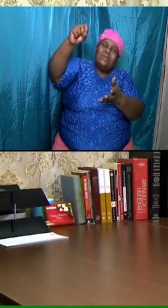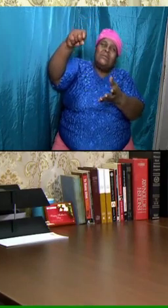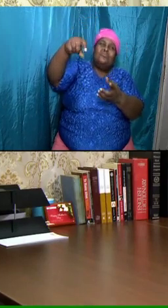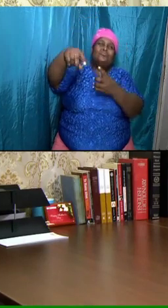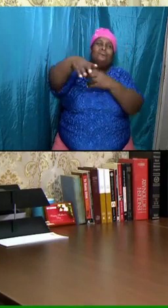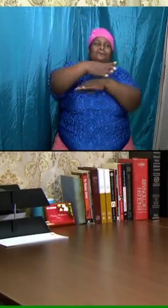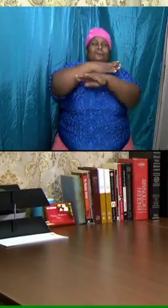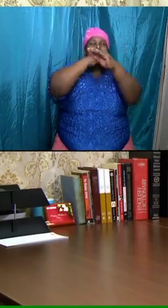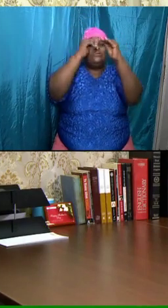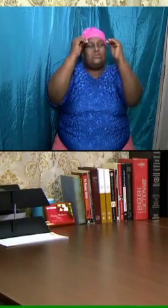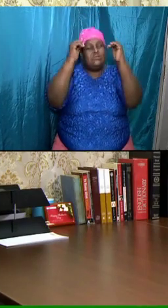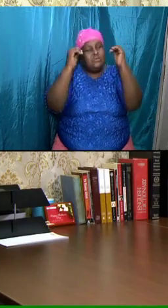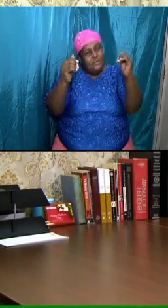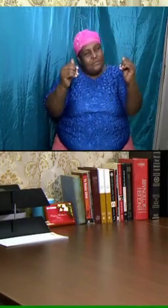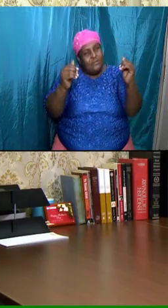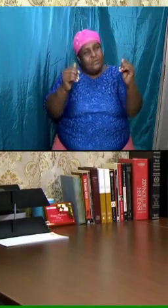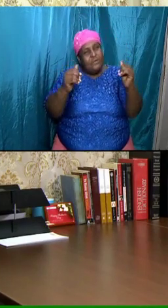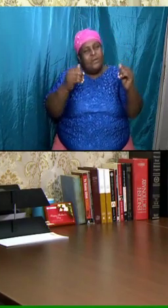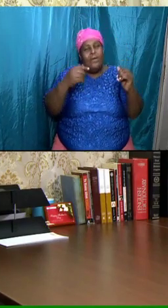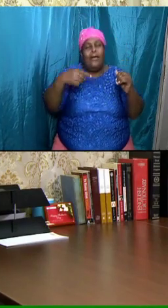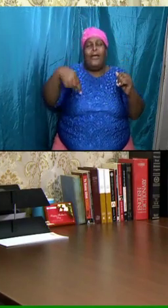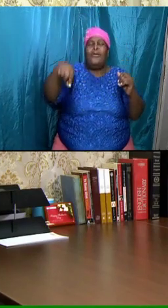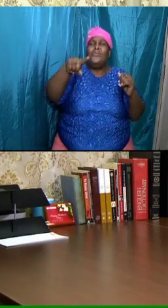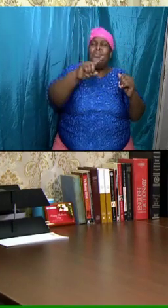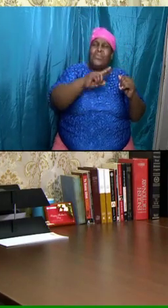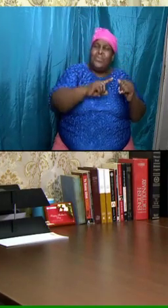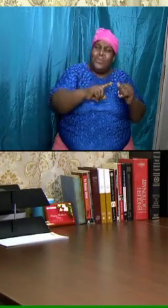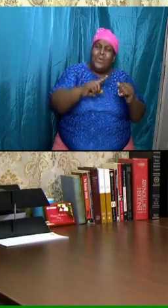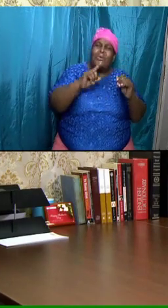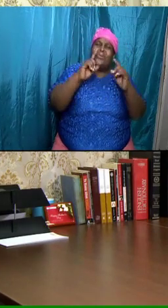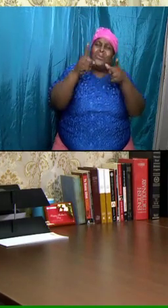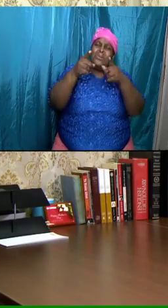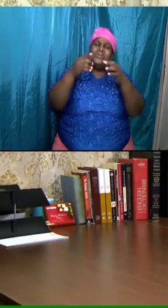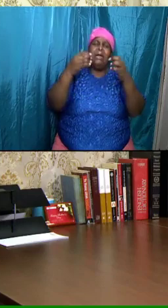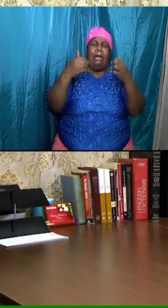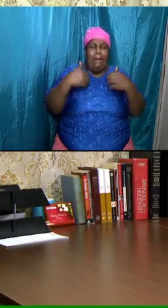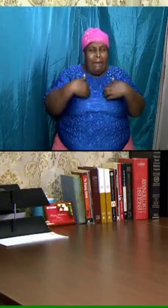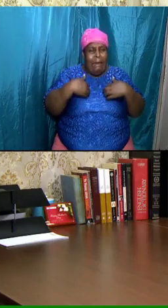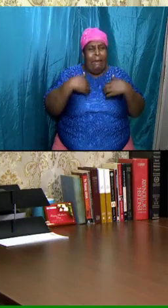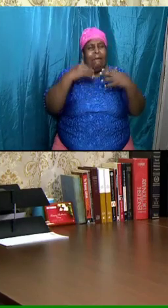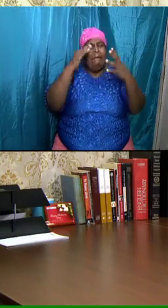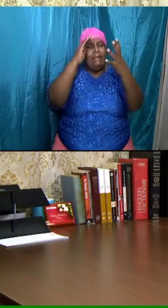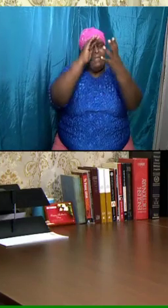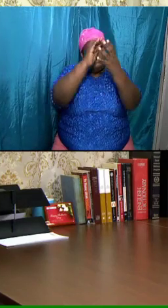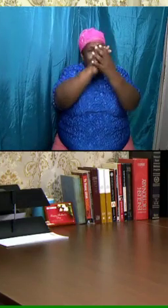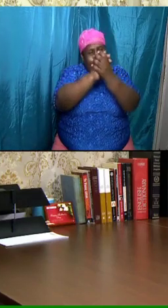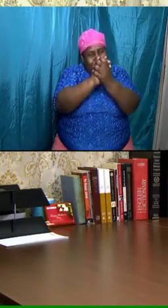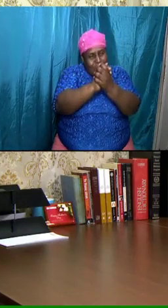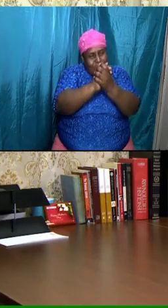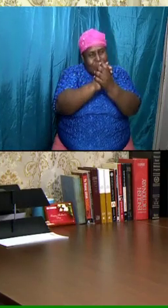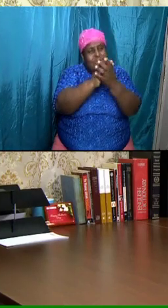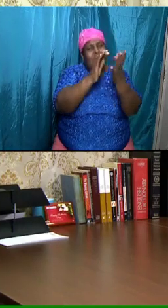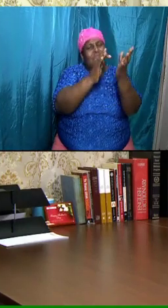us to heaven and we are going to have the marriage of the lamb which is